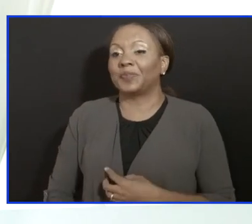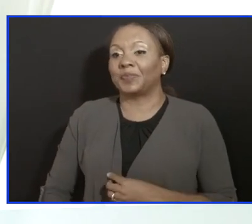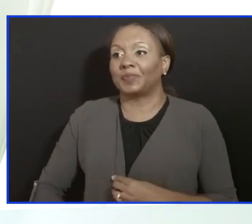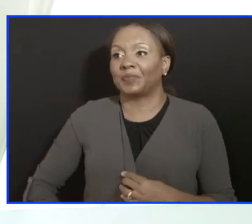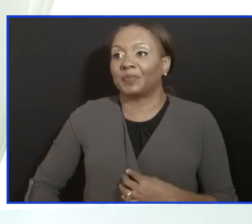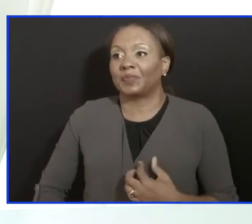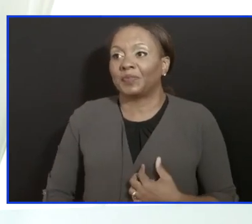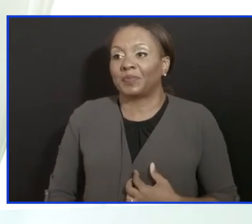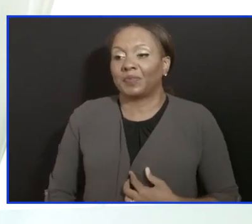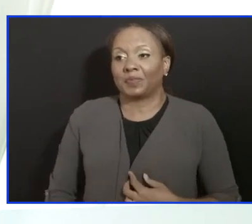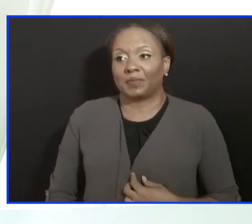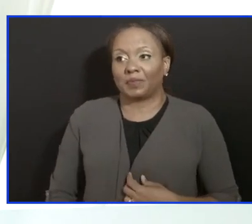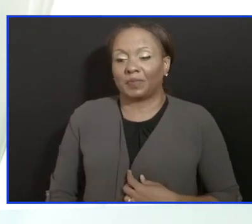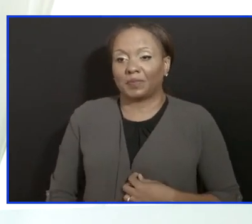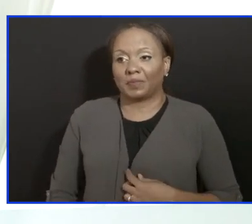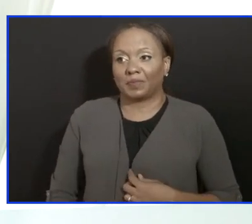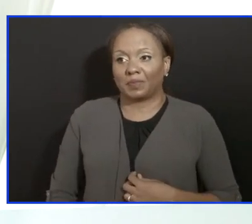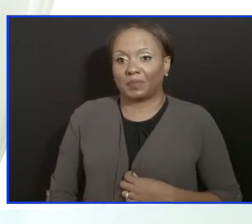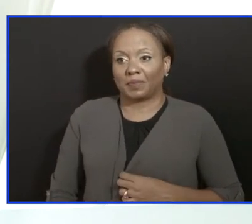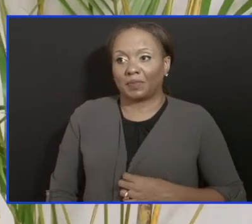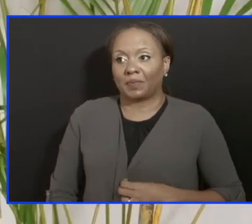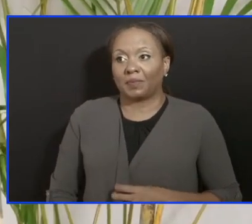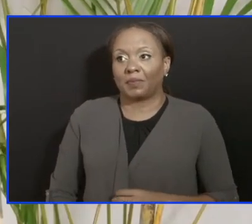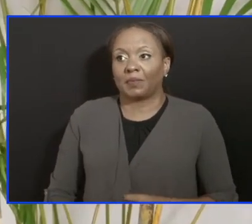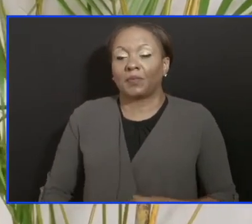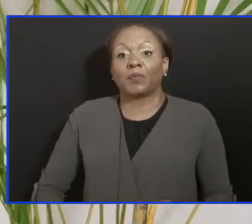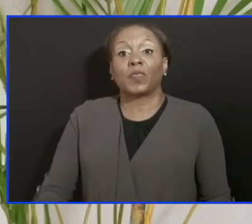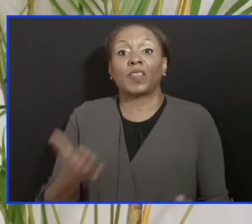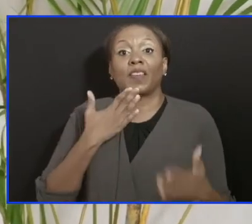Thank you, Lisa. Good afternoon, everyone.